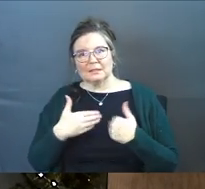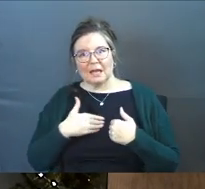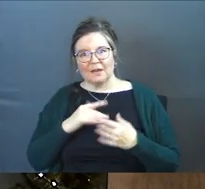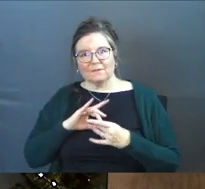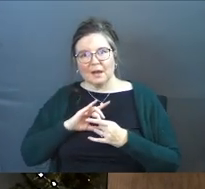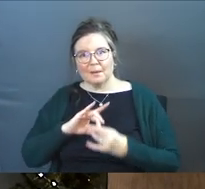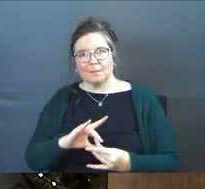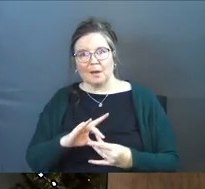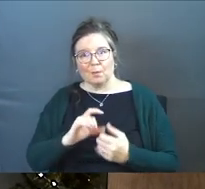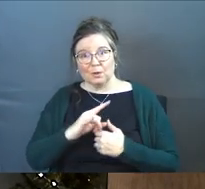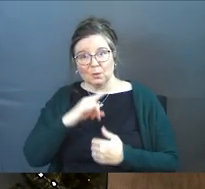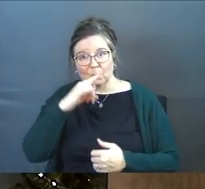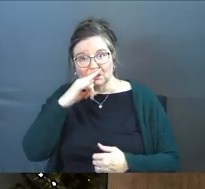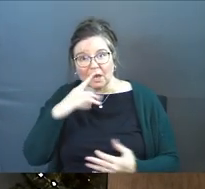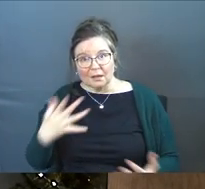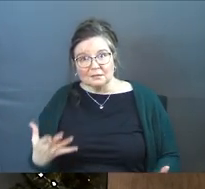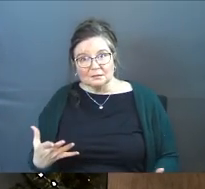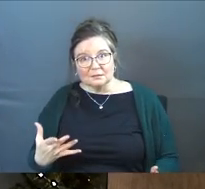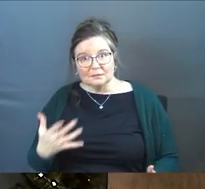have a bond with your child.